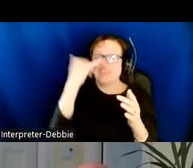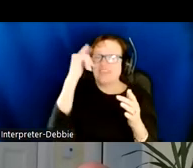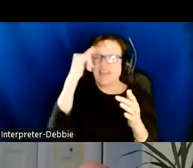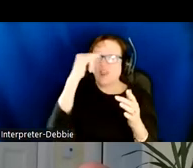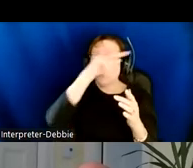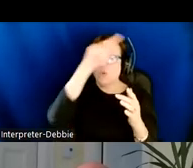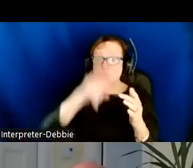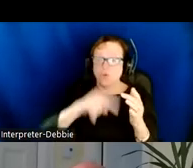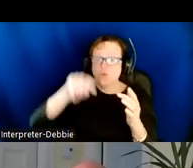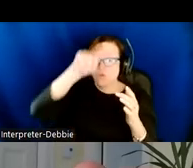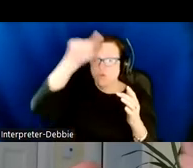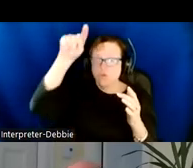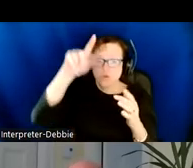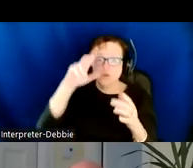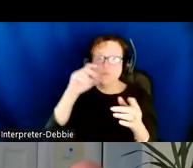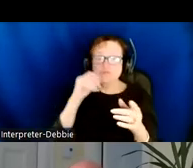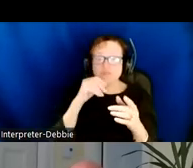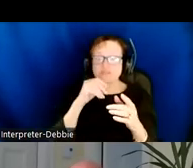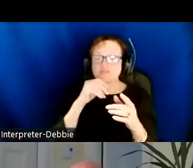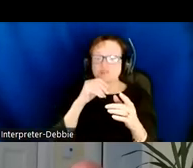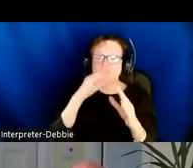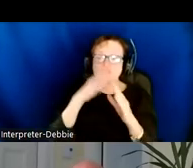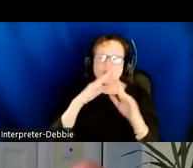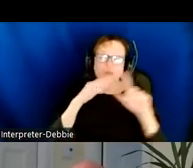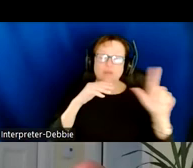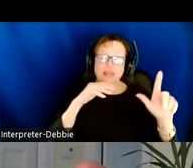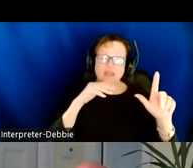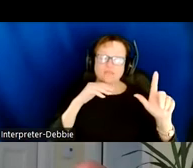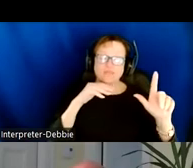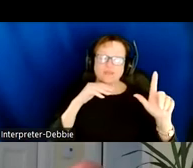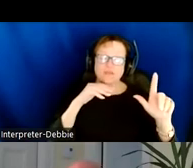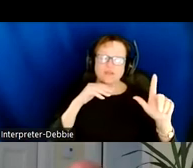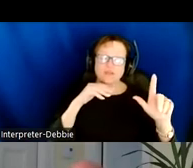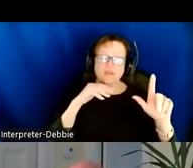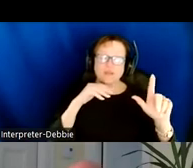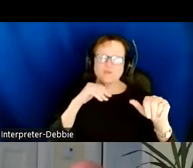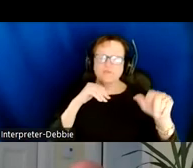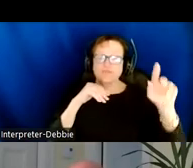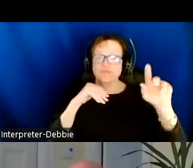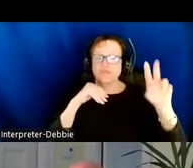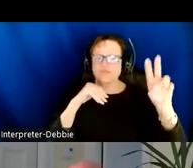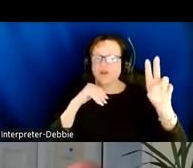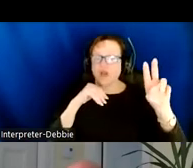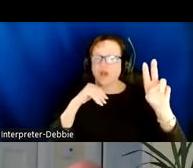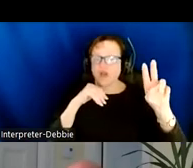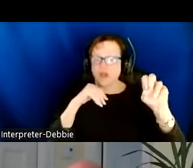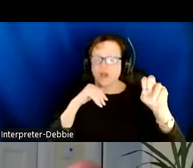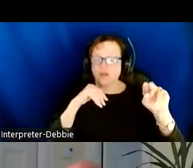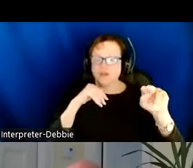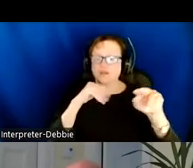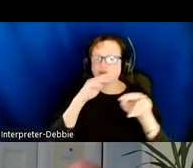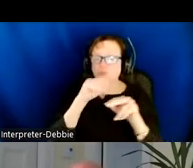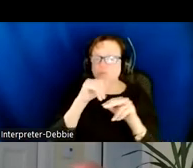and it starts in the top left with the Vaughan Metropolitan Center line. You'll hear that being announced. And then,